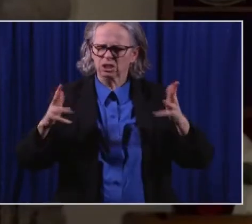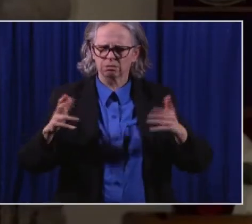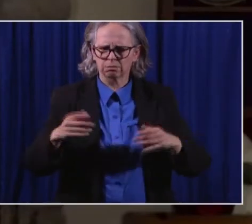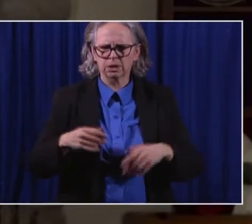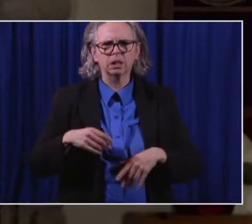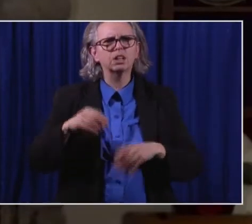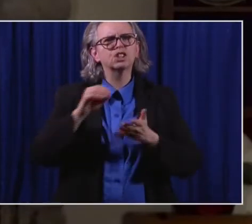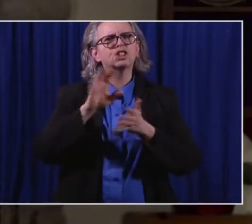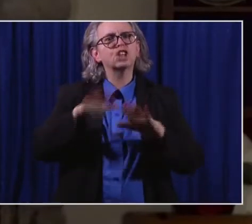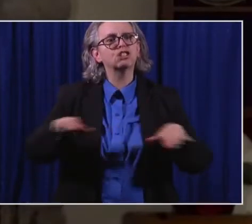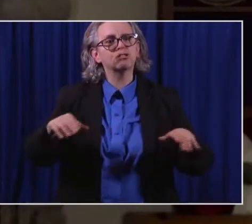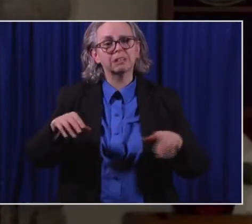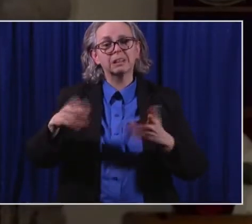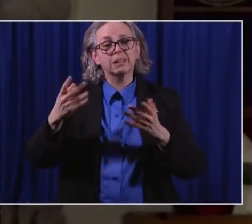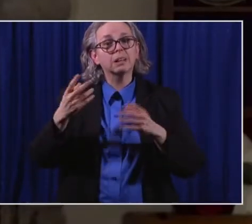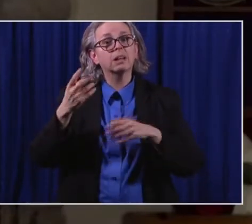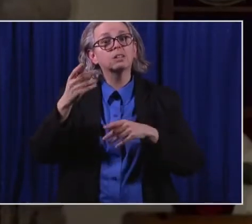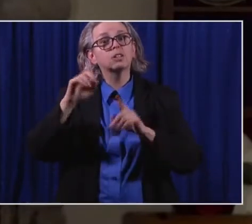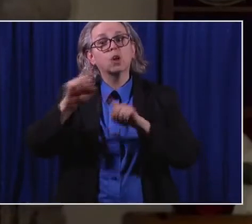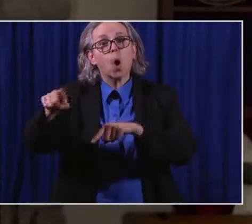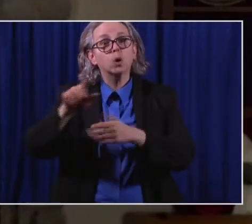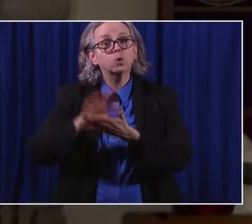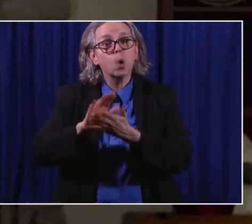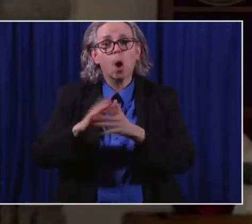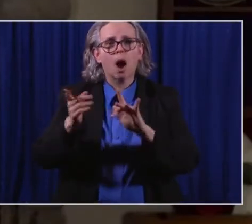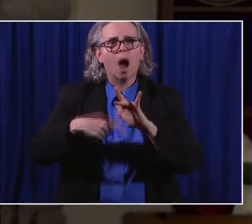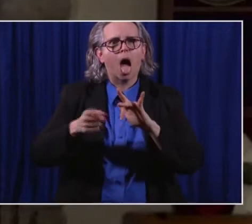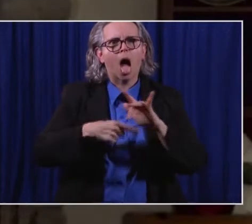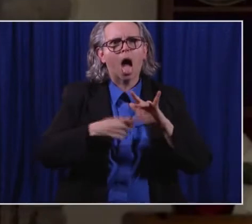has gone up among some of these children.